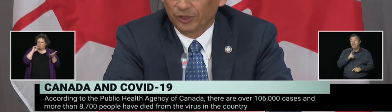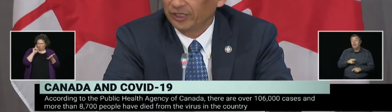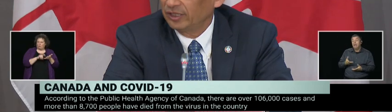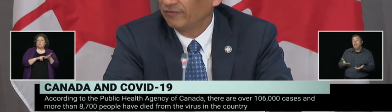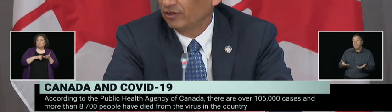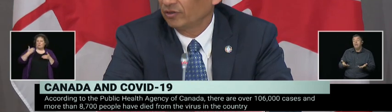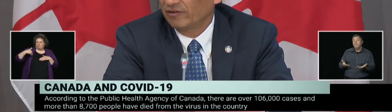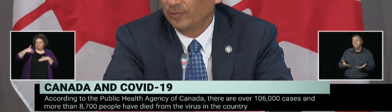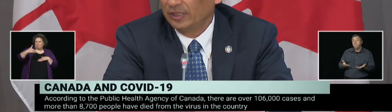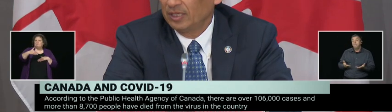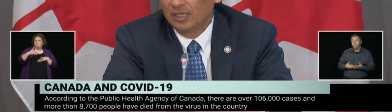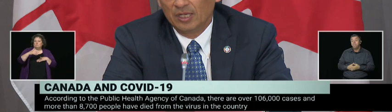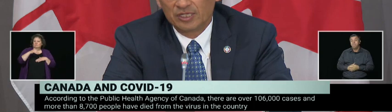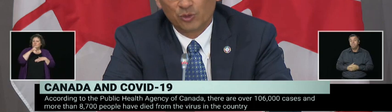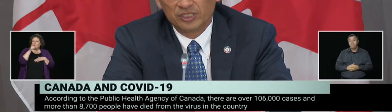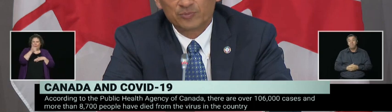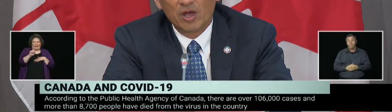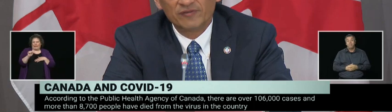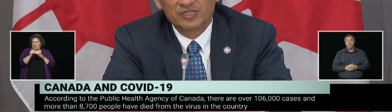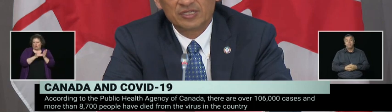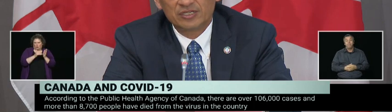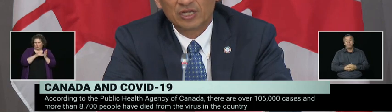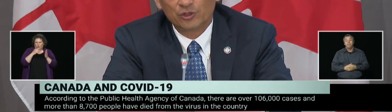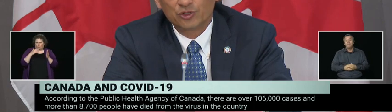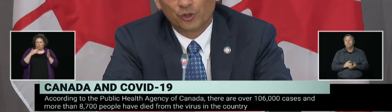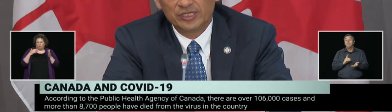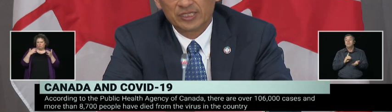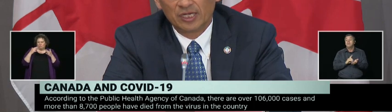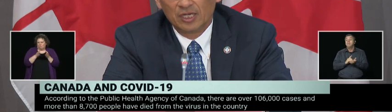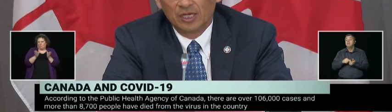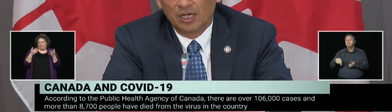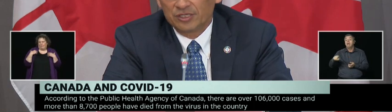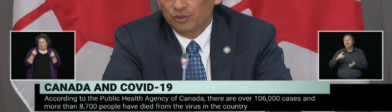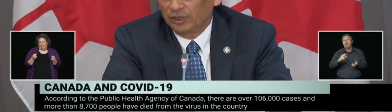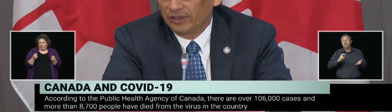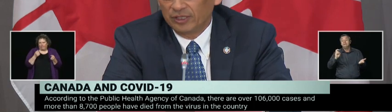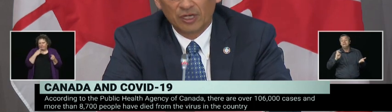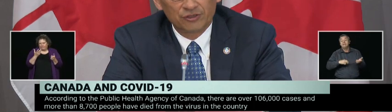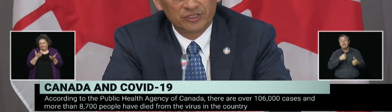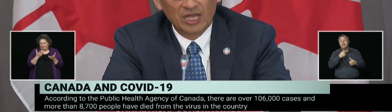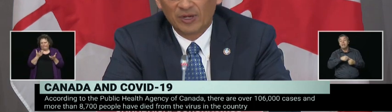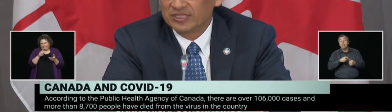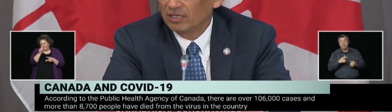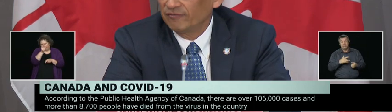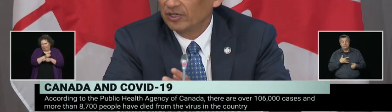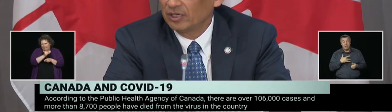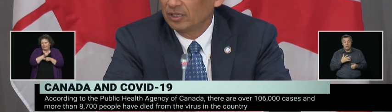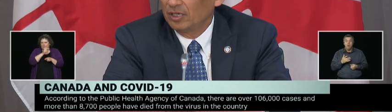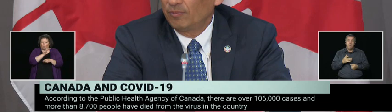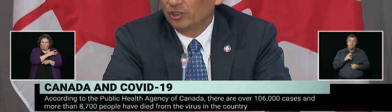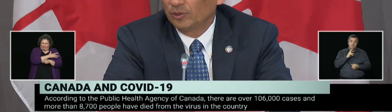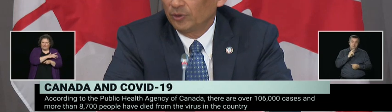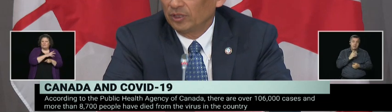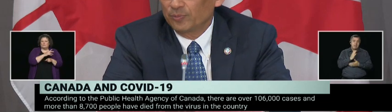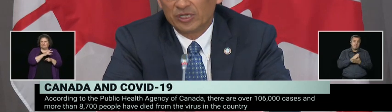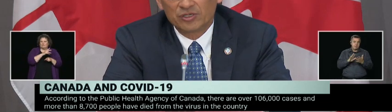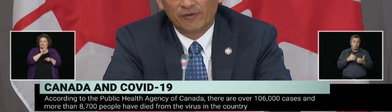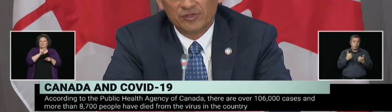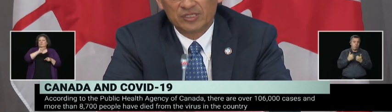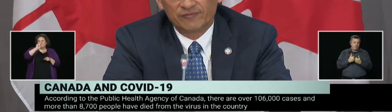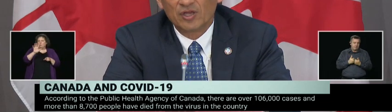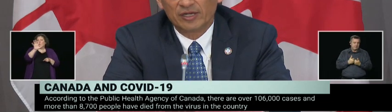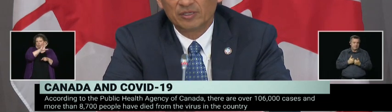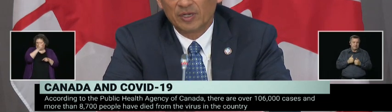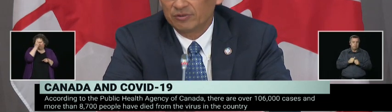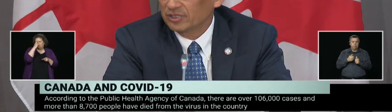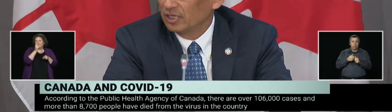health here working in the federal government as well as provinces and territories. Certainly I think Dr. Tan and myself at our multiple press